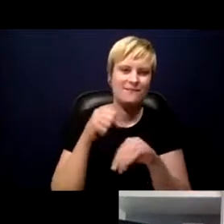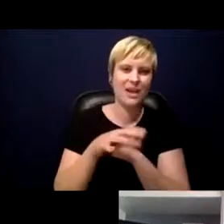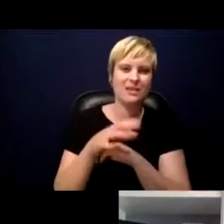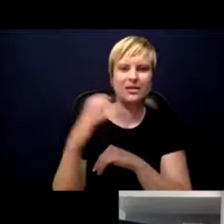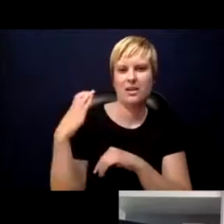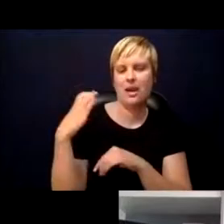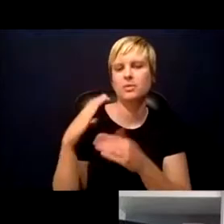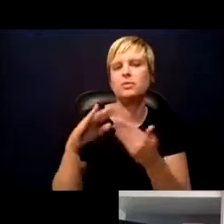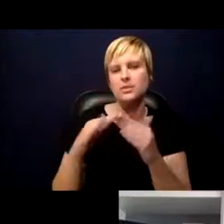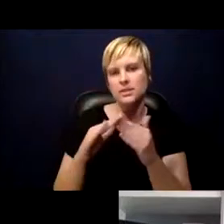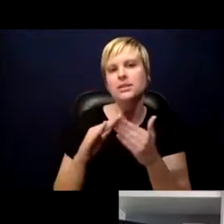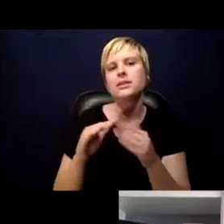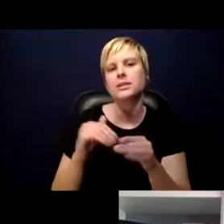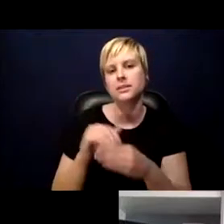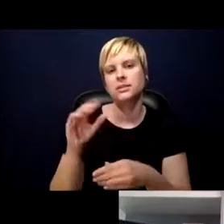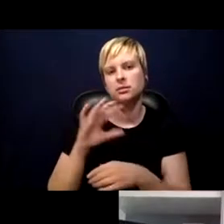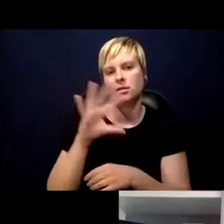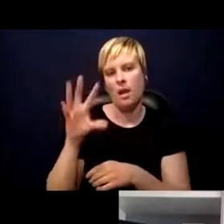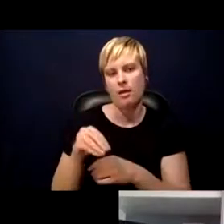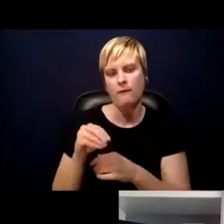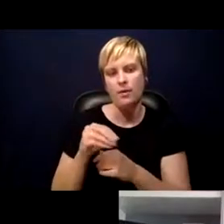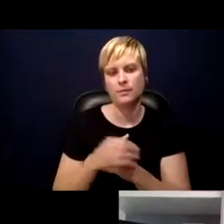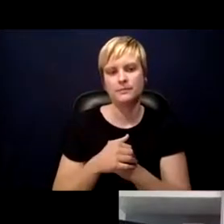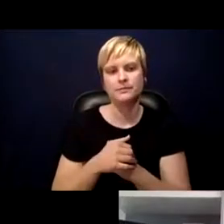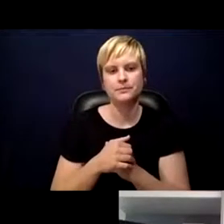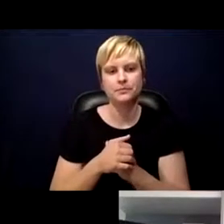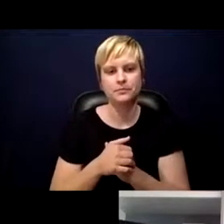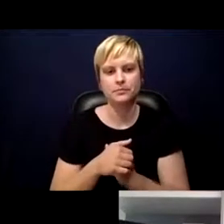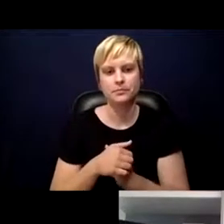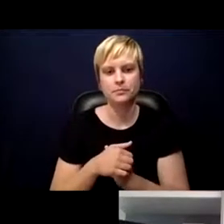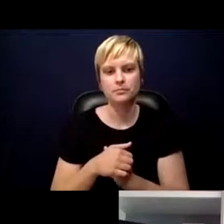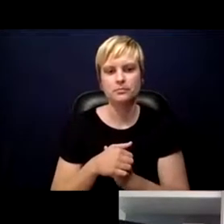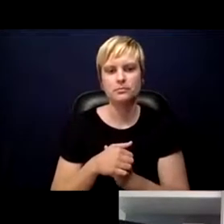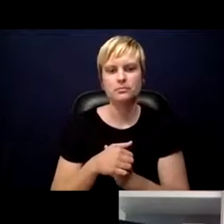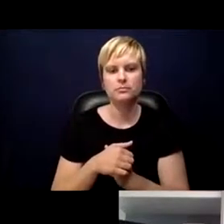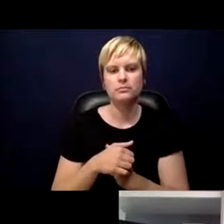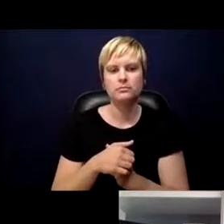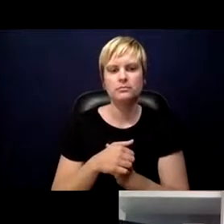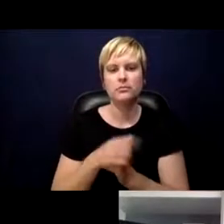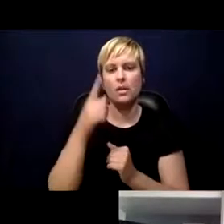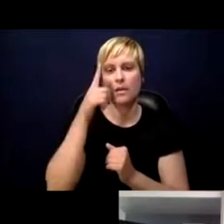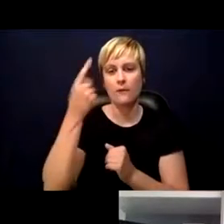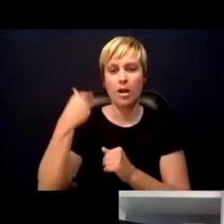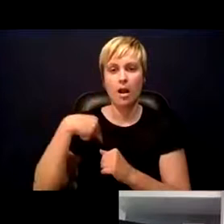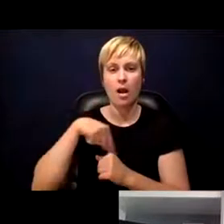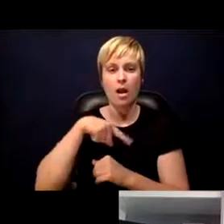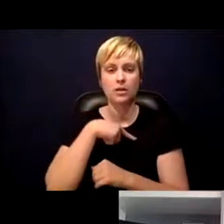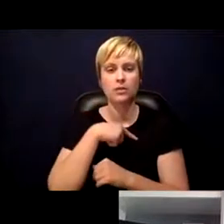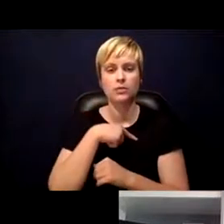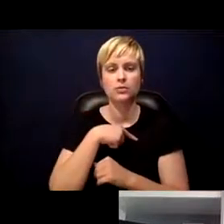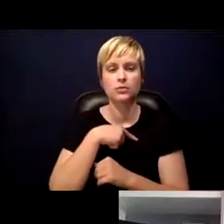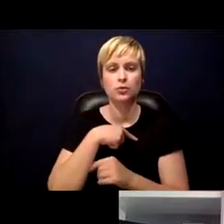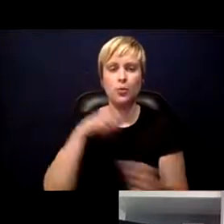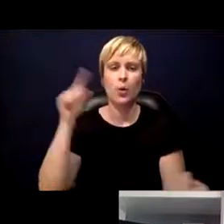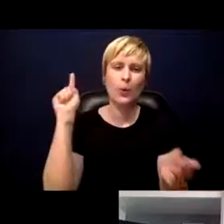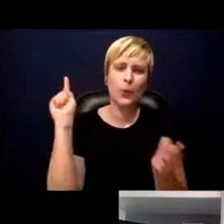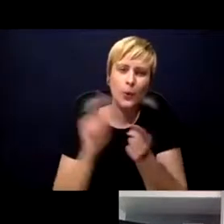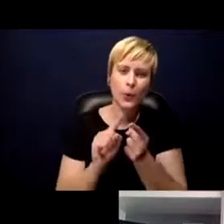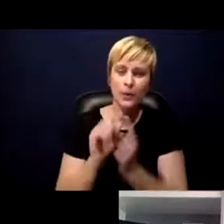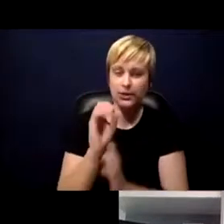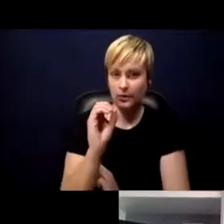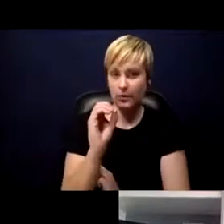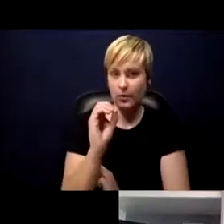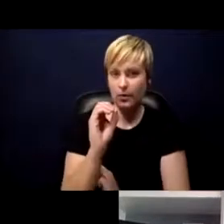Freetown and Conakry in Guinea. And for us to get to zero and for